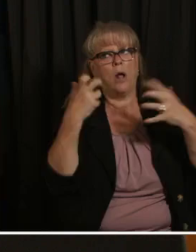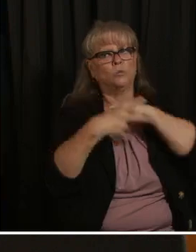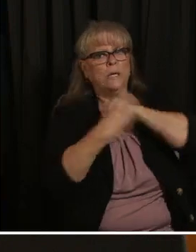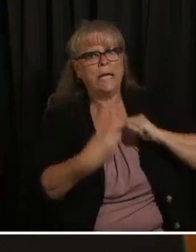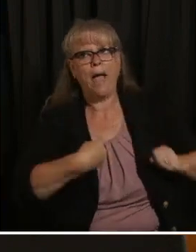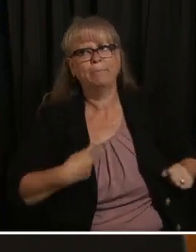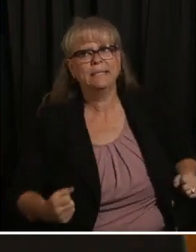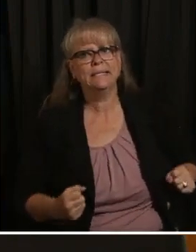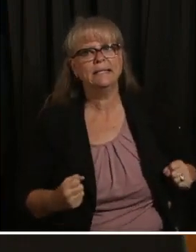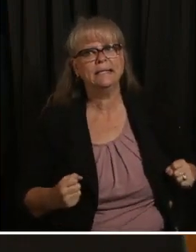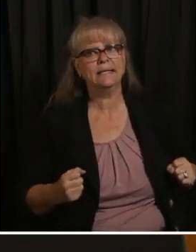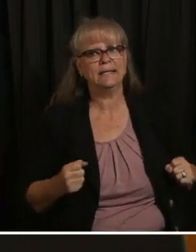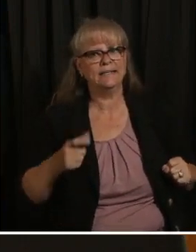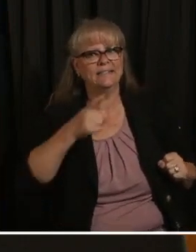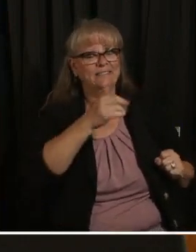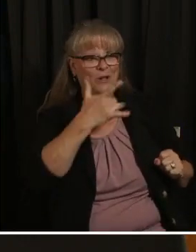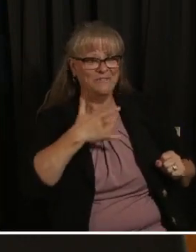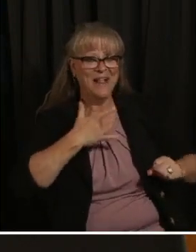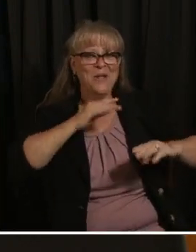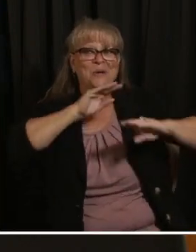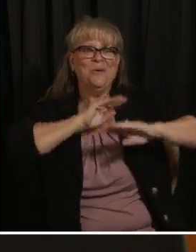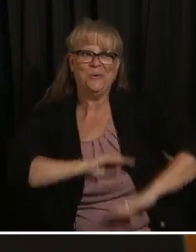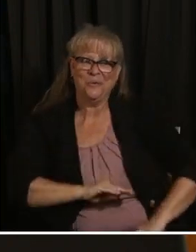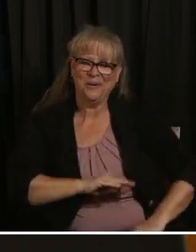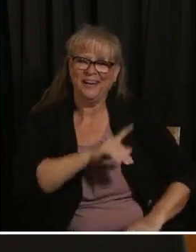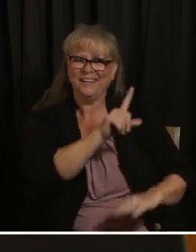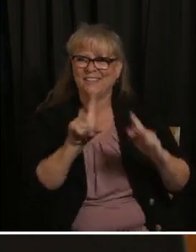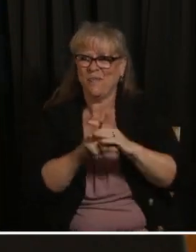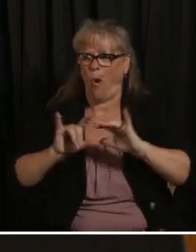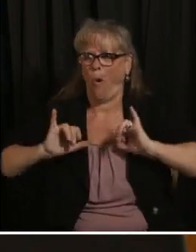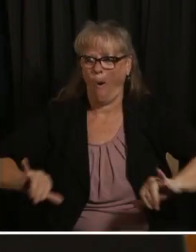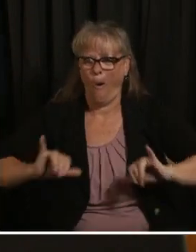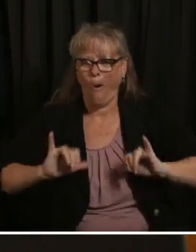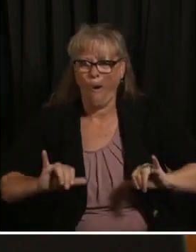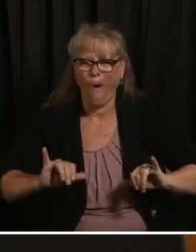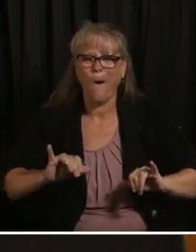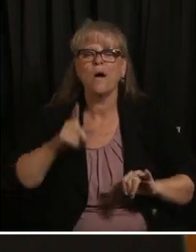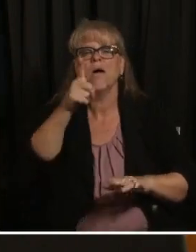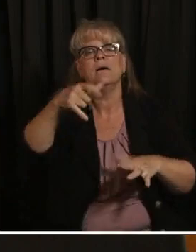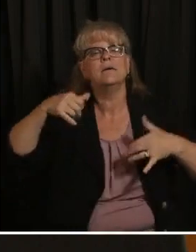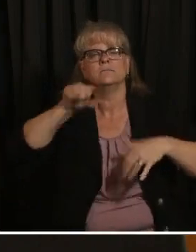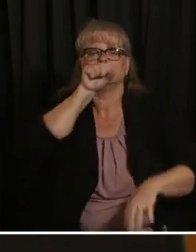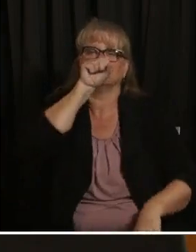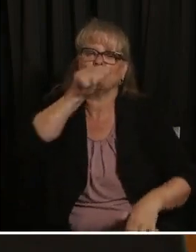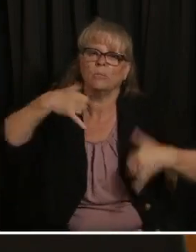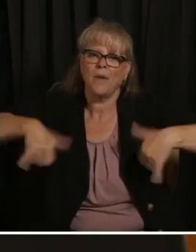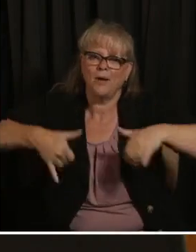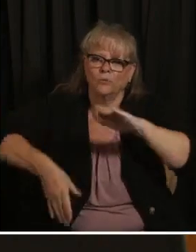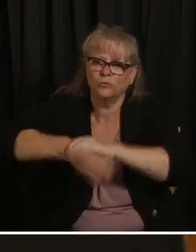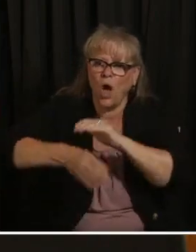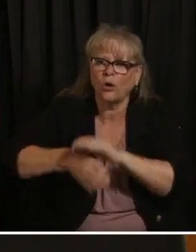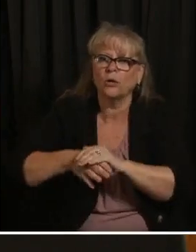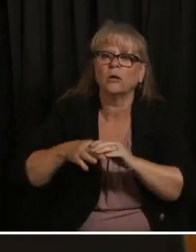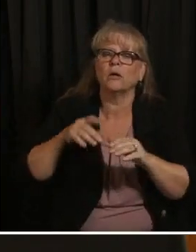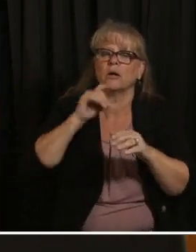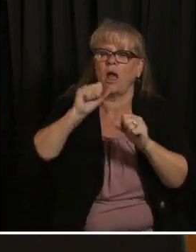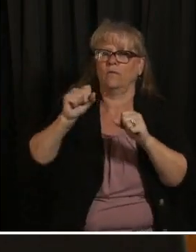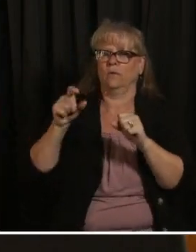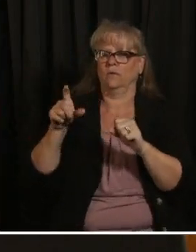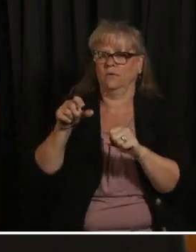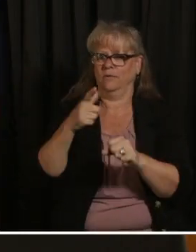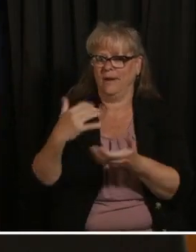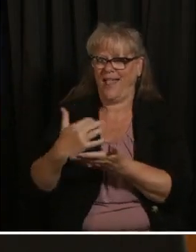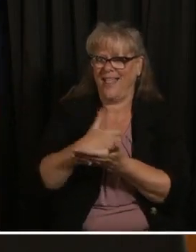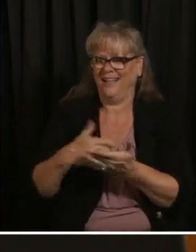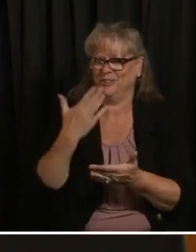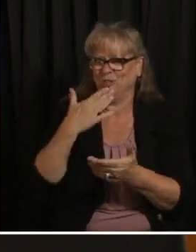relief now Levi um Levi loves soccer skateboarding and a great pair of sneakers as I do too uh Levi is